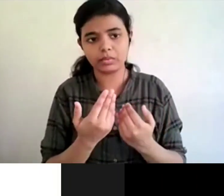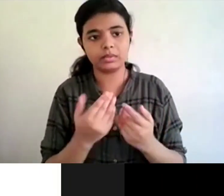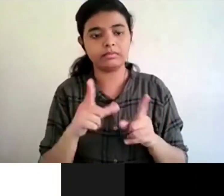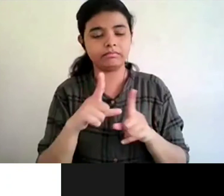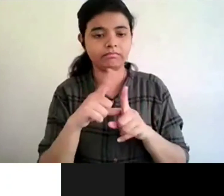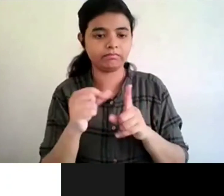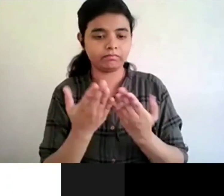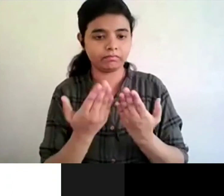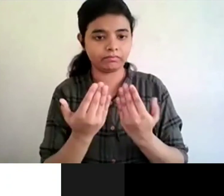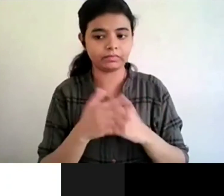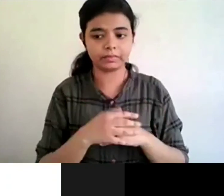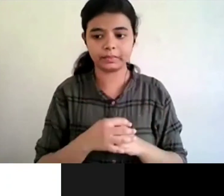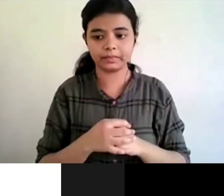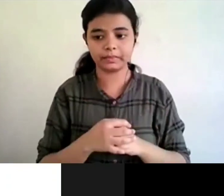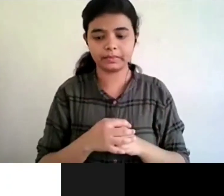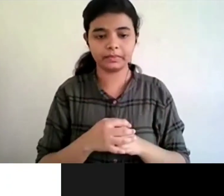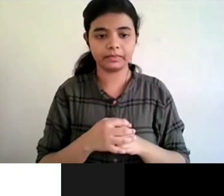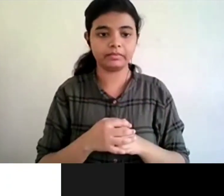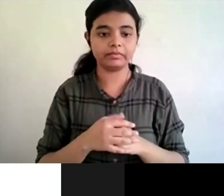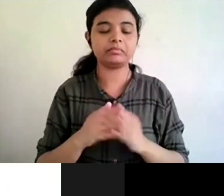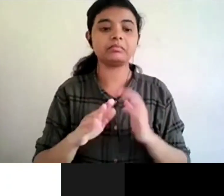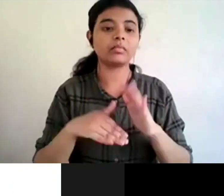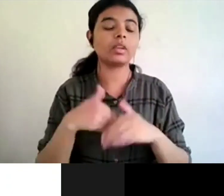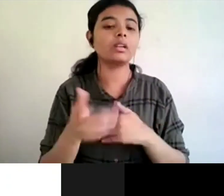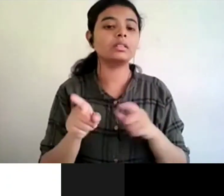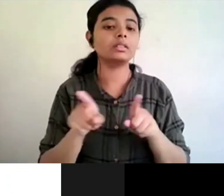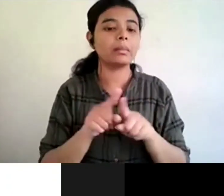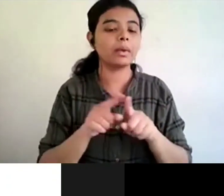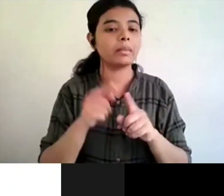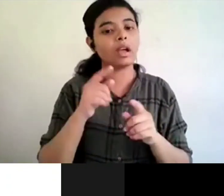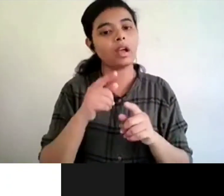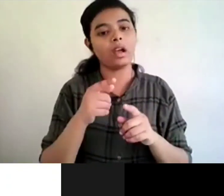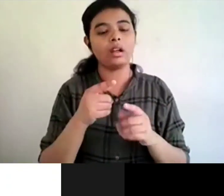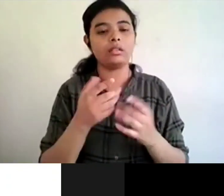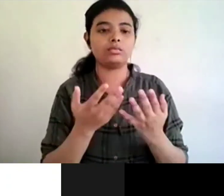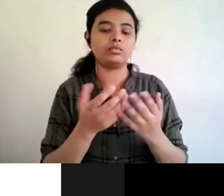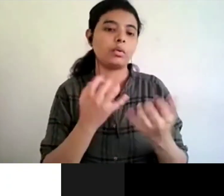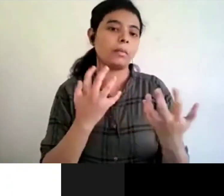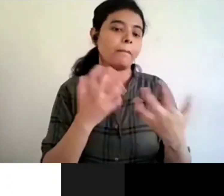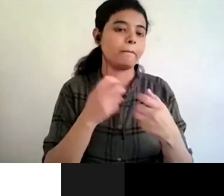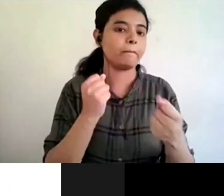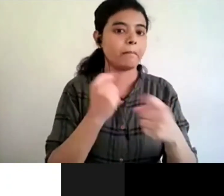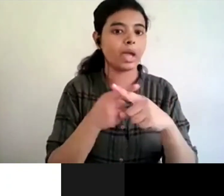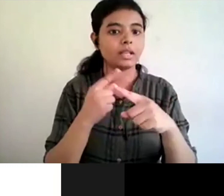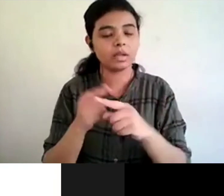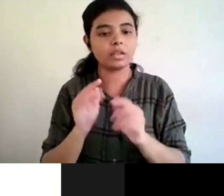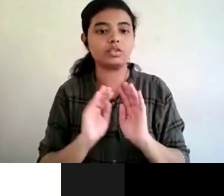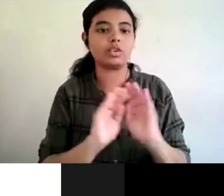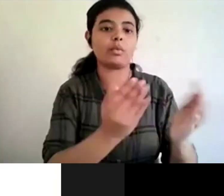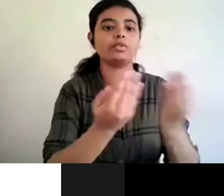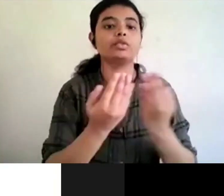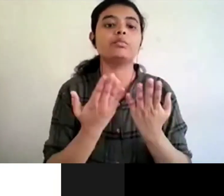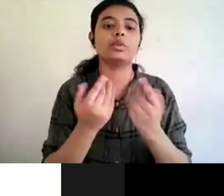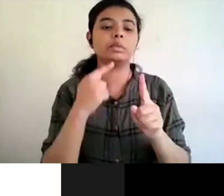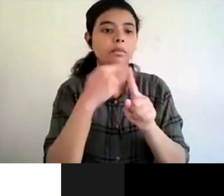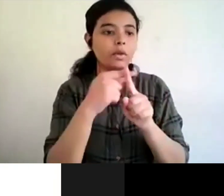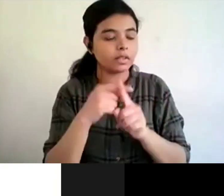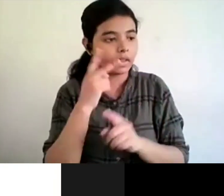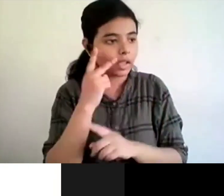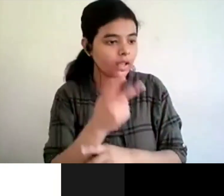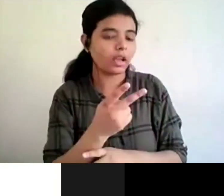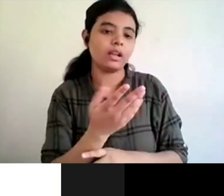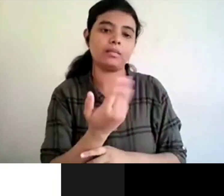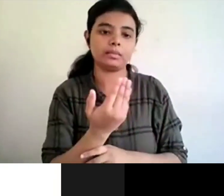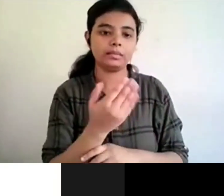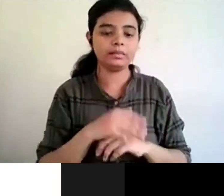institution then things become very very conducive and favorable in fact they start seeing the positive side of all that inclusion uh